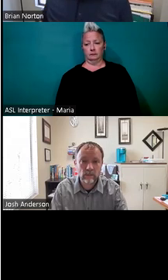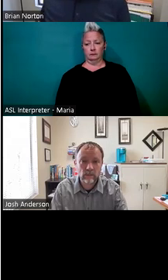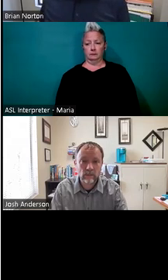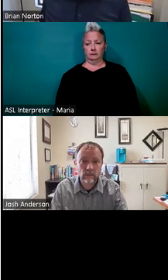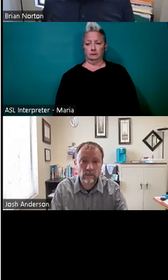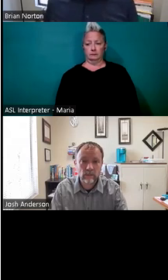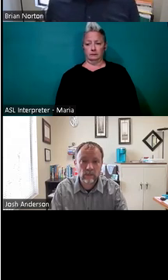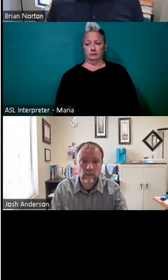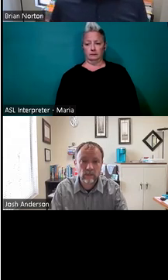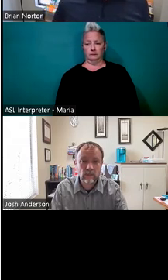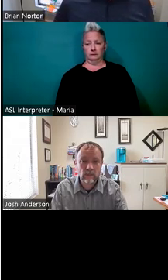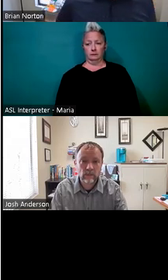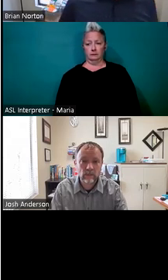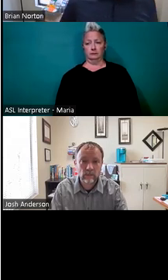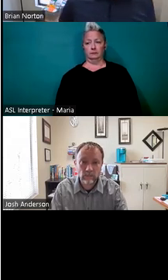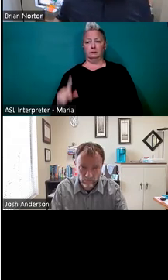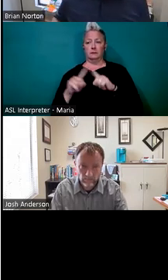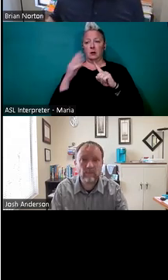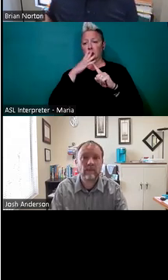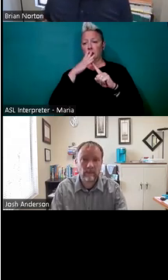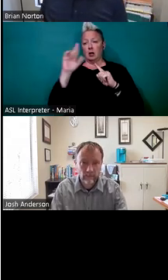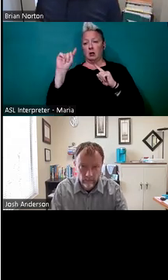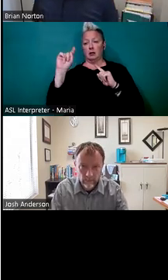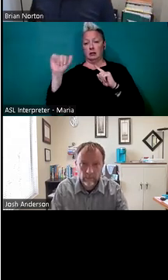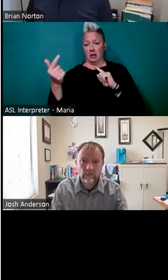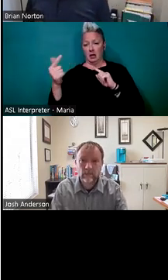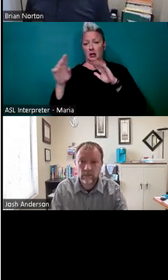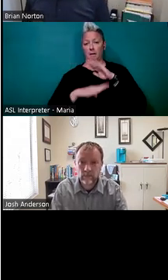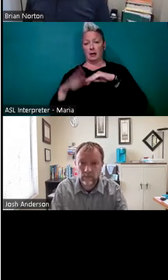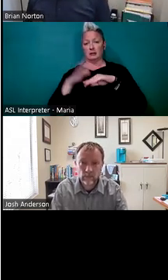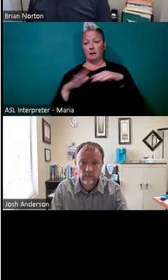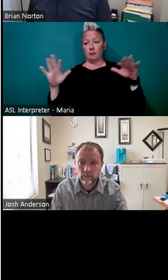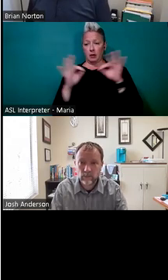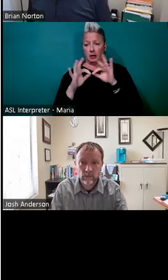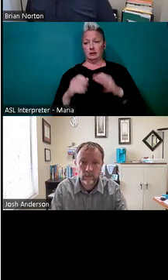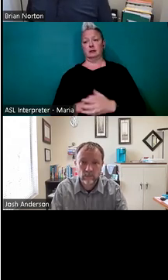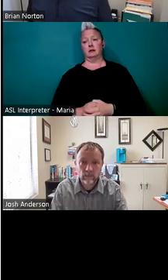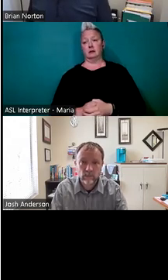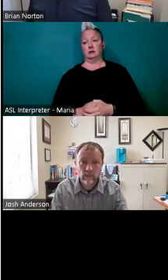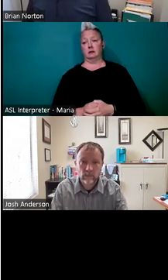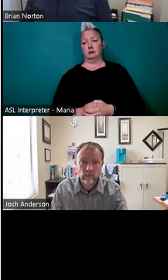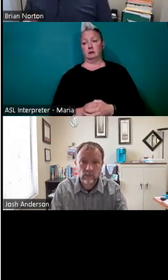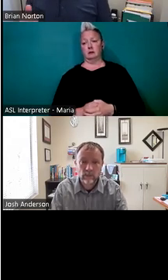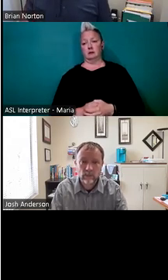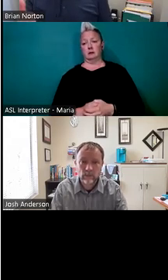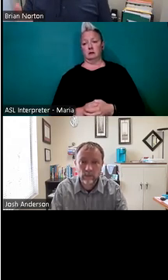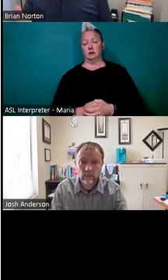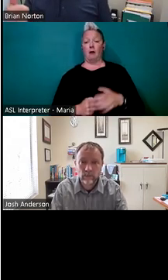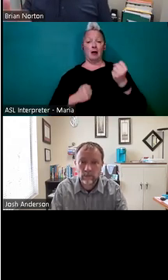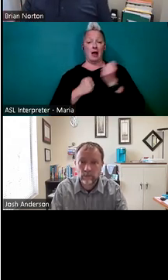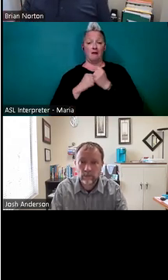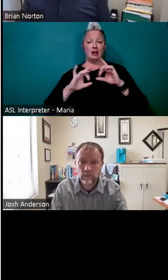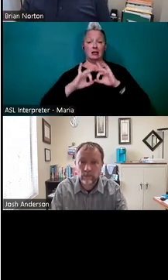And so someone mentioned different colored tags based on price. Absolutely. Um, I would advocate for clear,